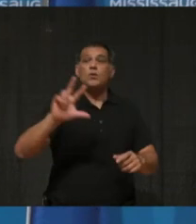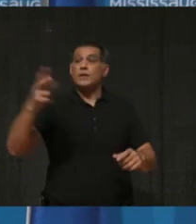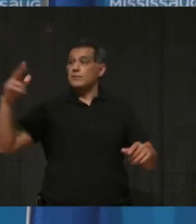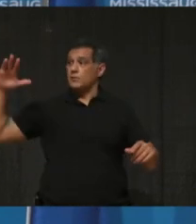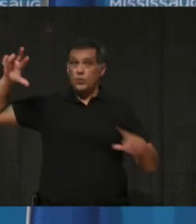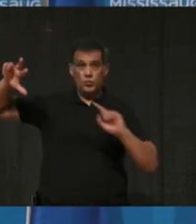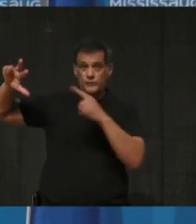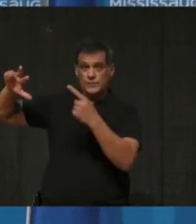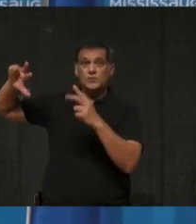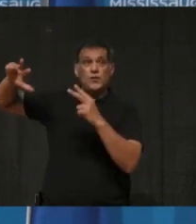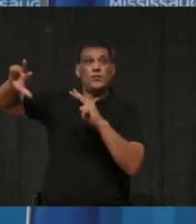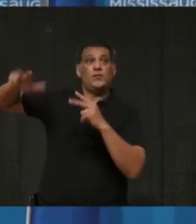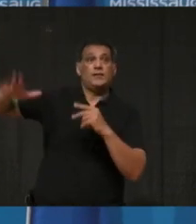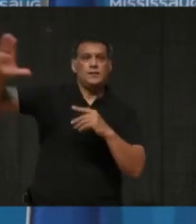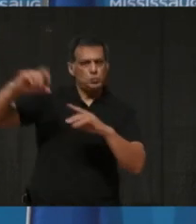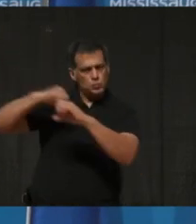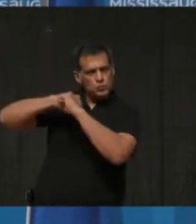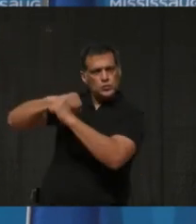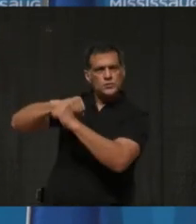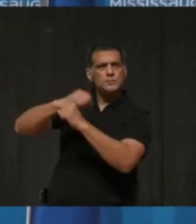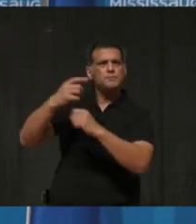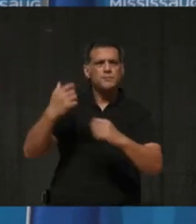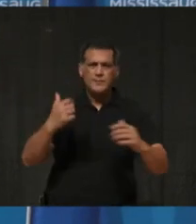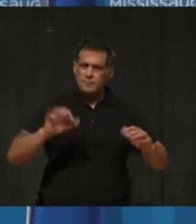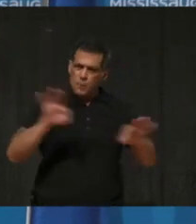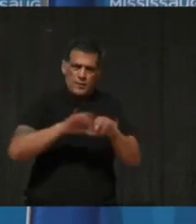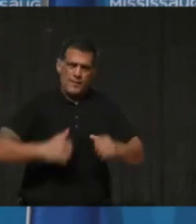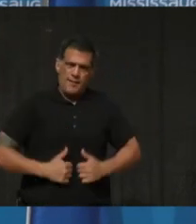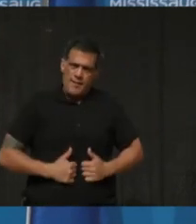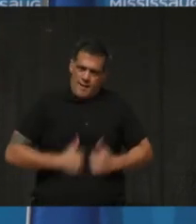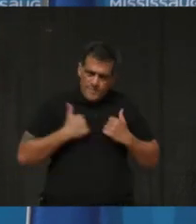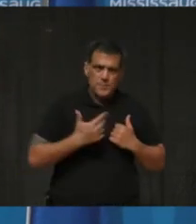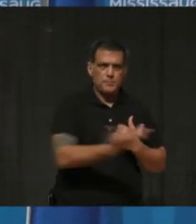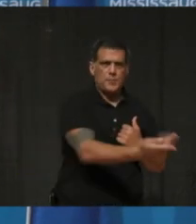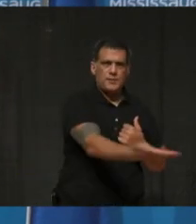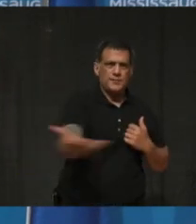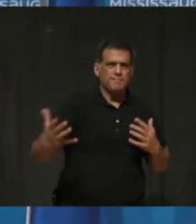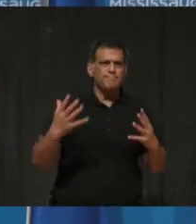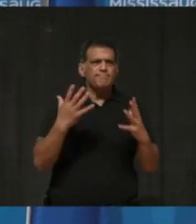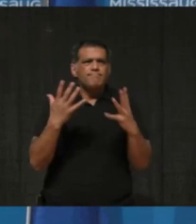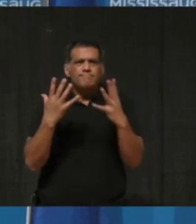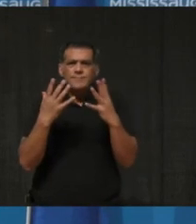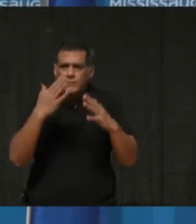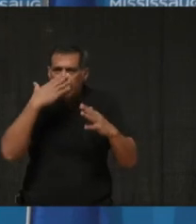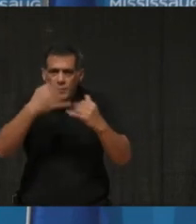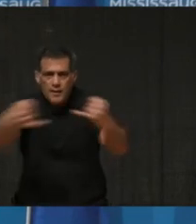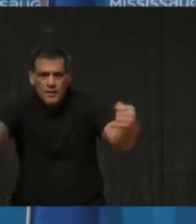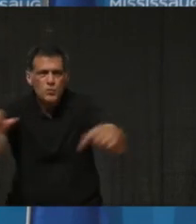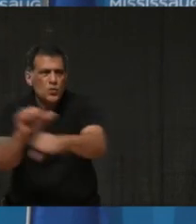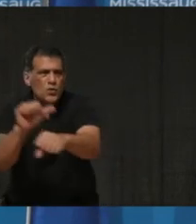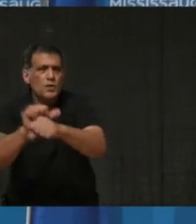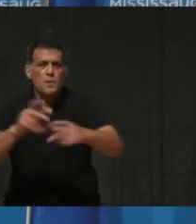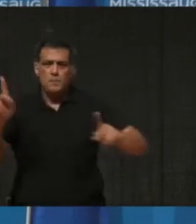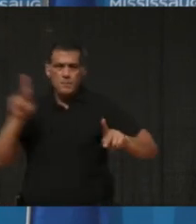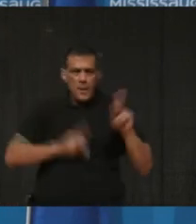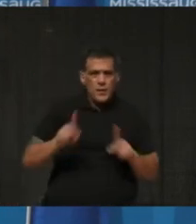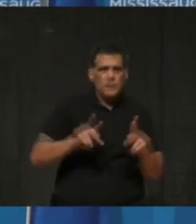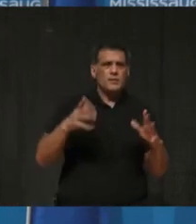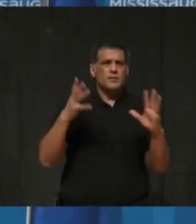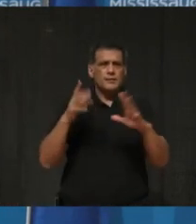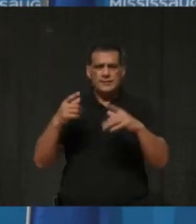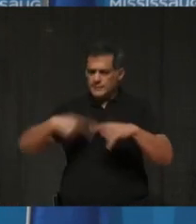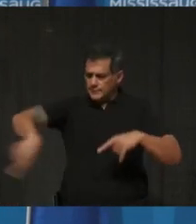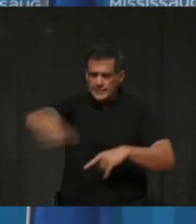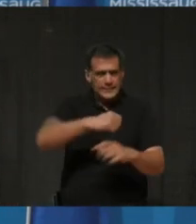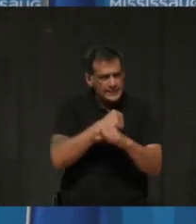vulnerable and the wellbeing of our frontline healthcare providers and essential workers. It also gives our schools